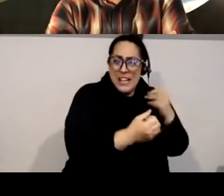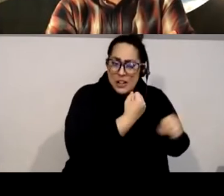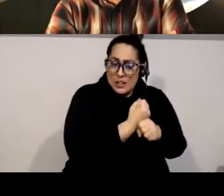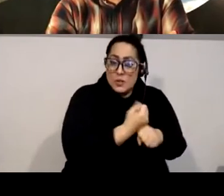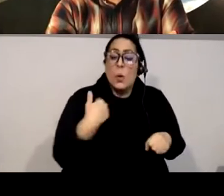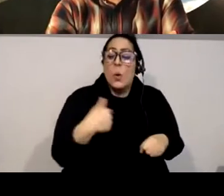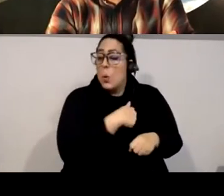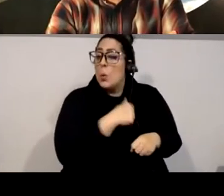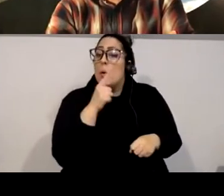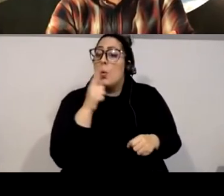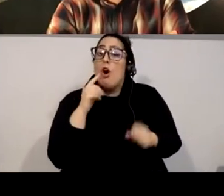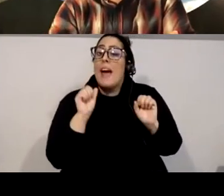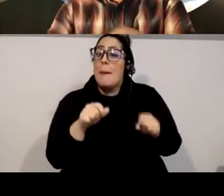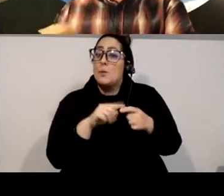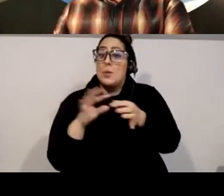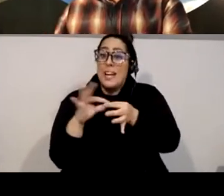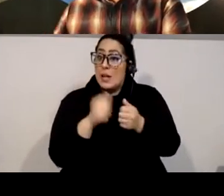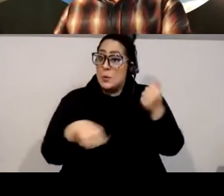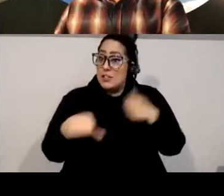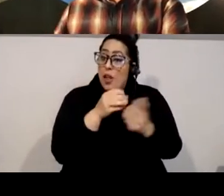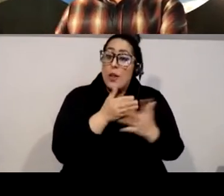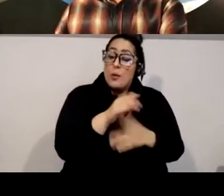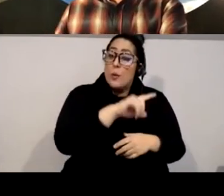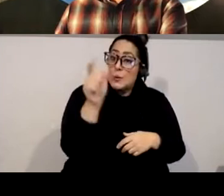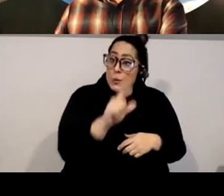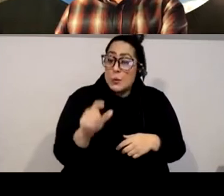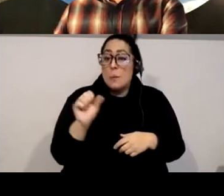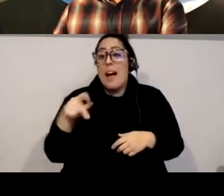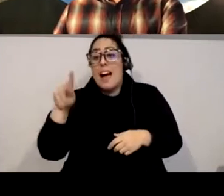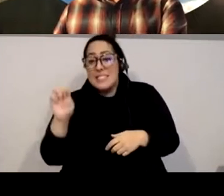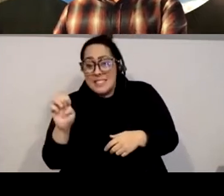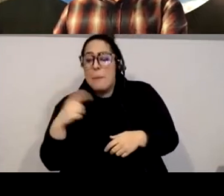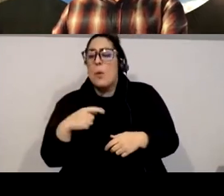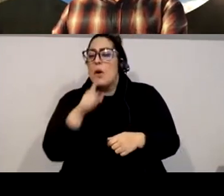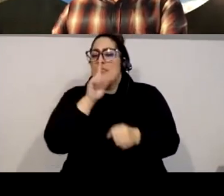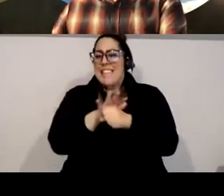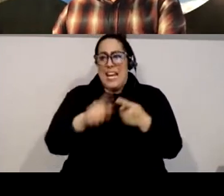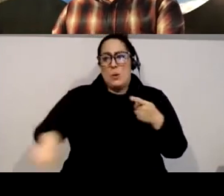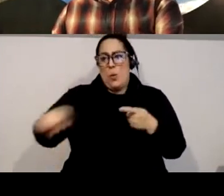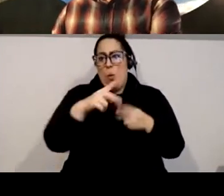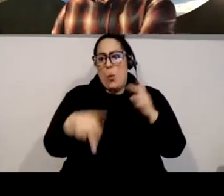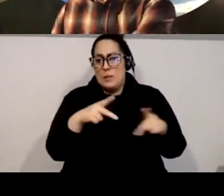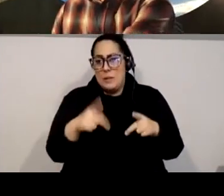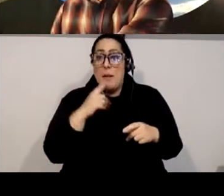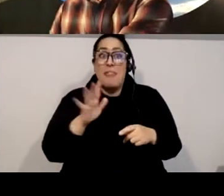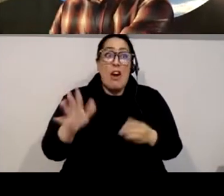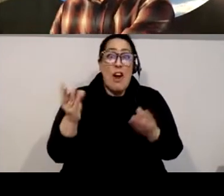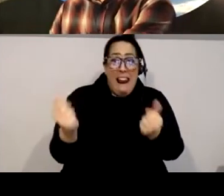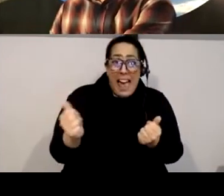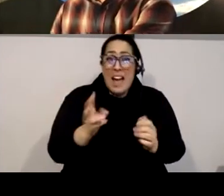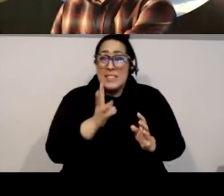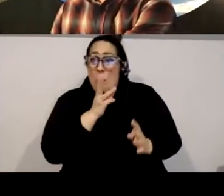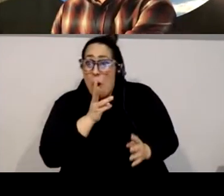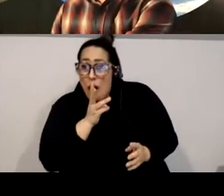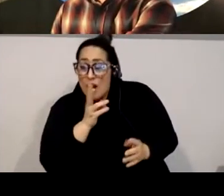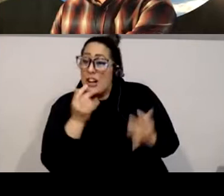able to connect with each other via Zoom and Skype are deeply indebted to the Mukwekma Olon people as the lands and waters they continue to steward now support the